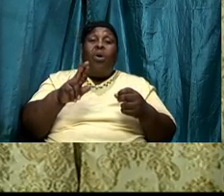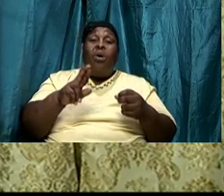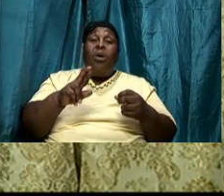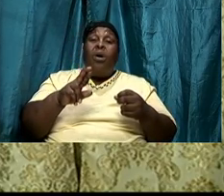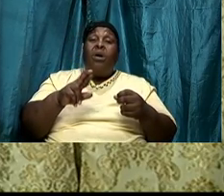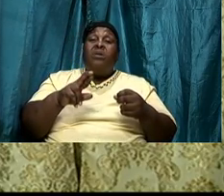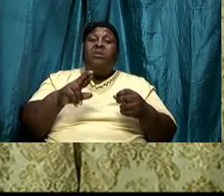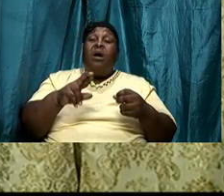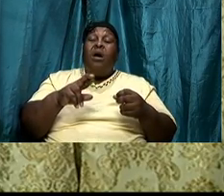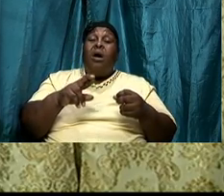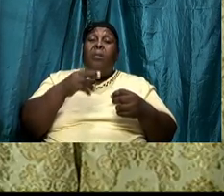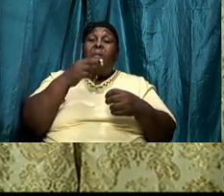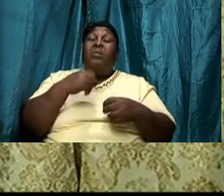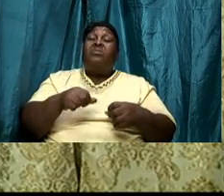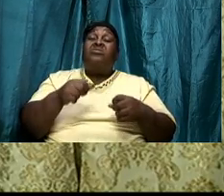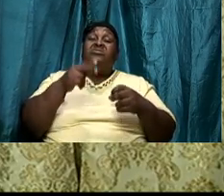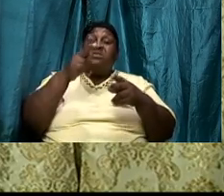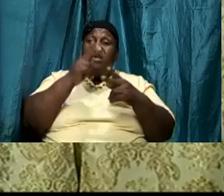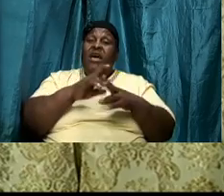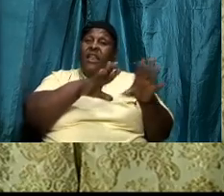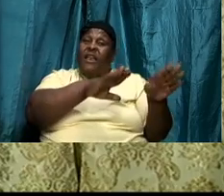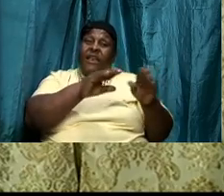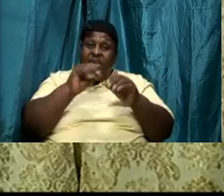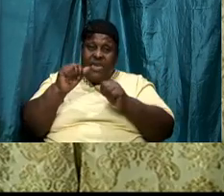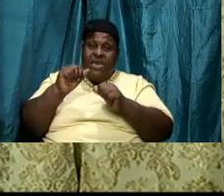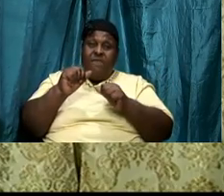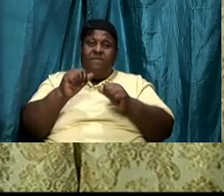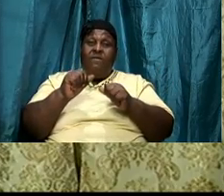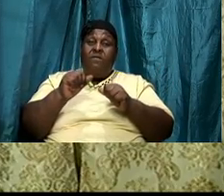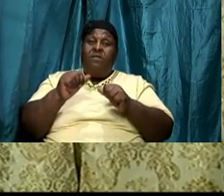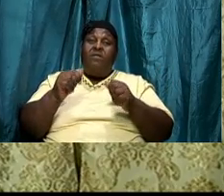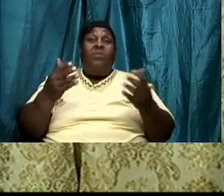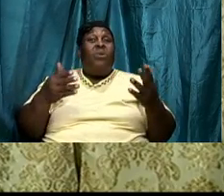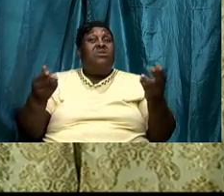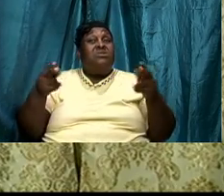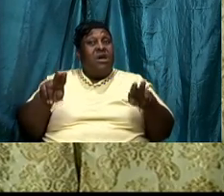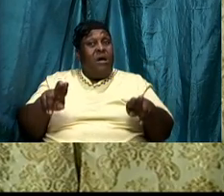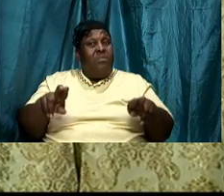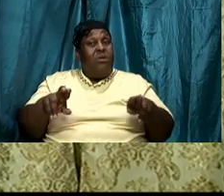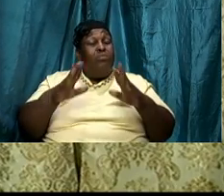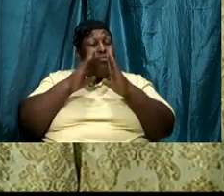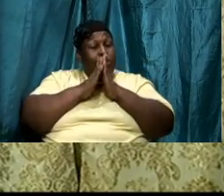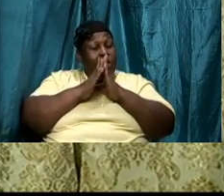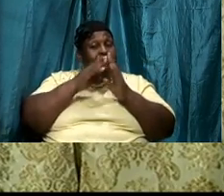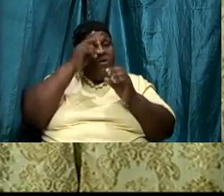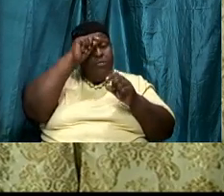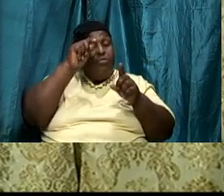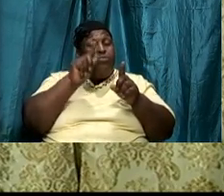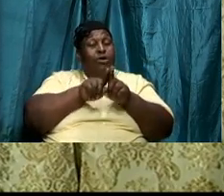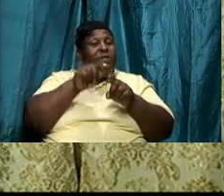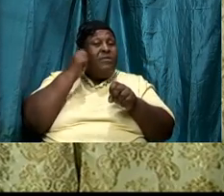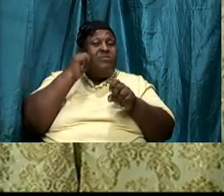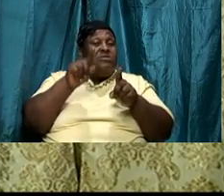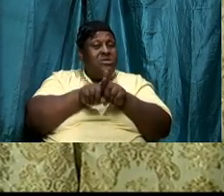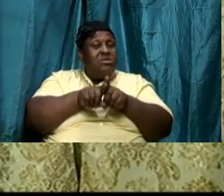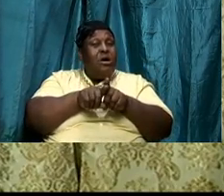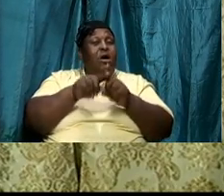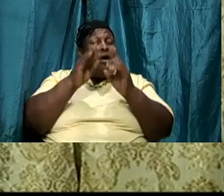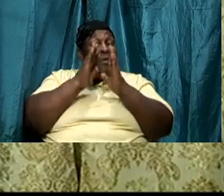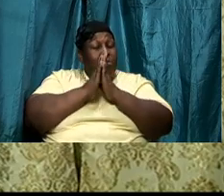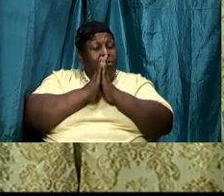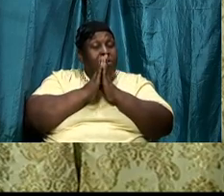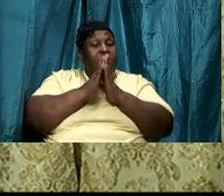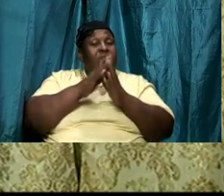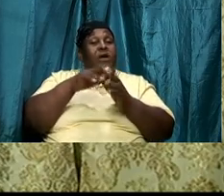pray for your family pray for your brothers and sisters pray that the word of God dwell